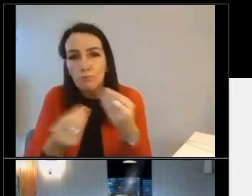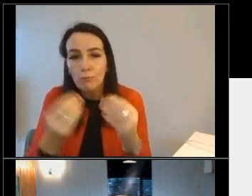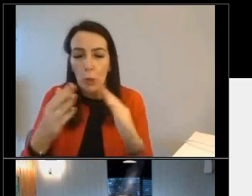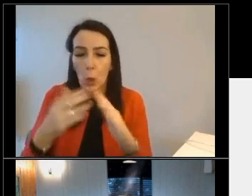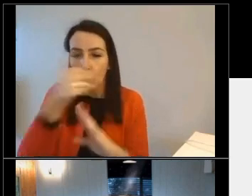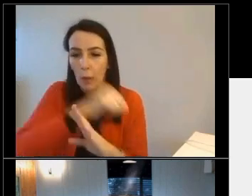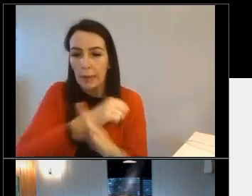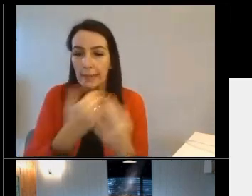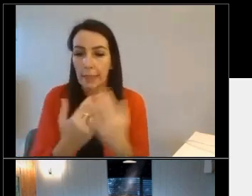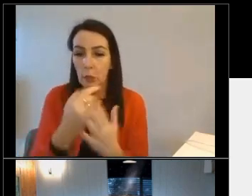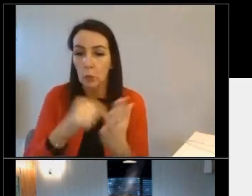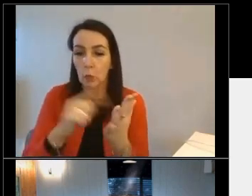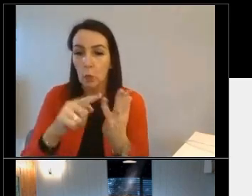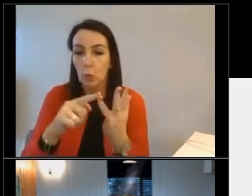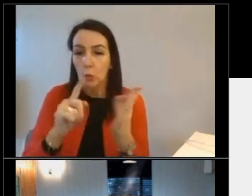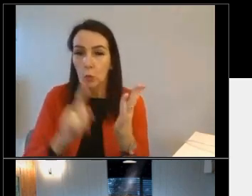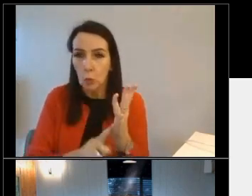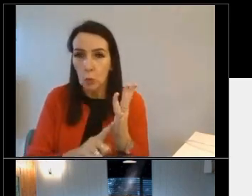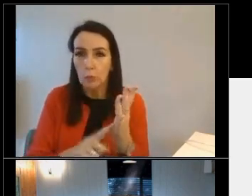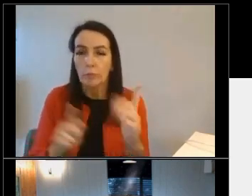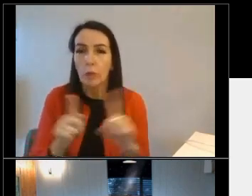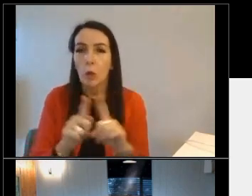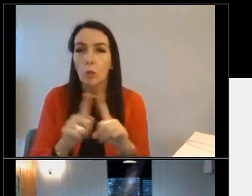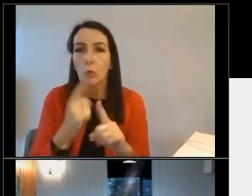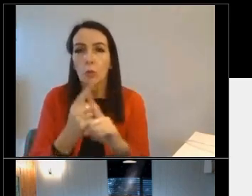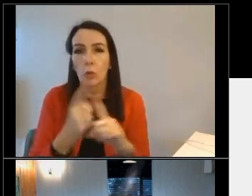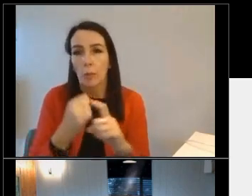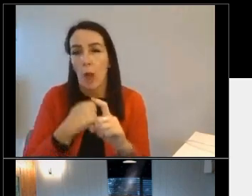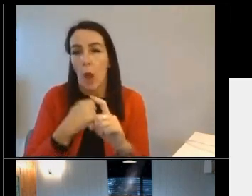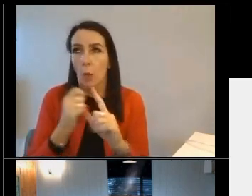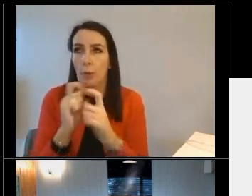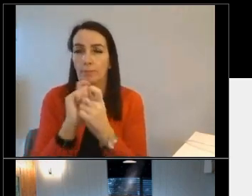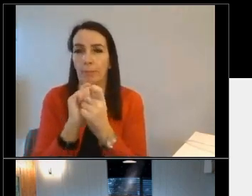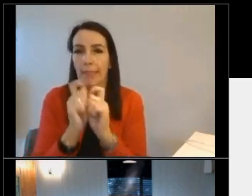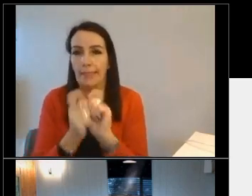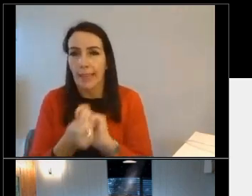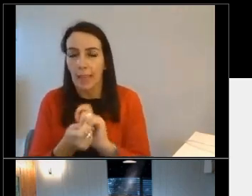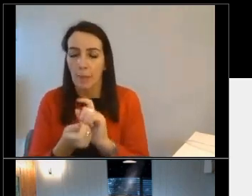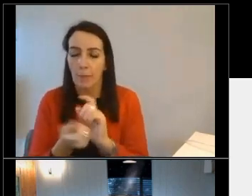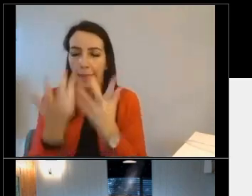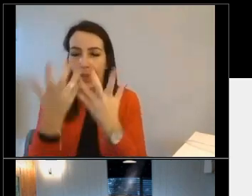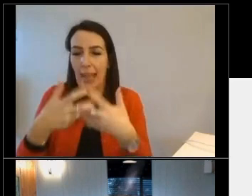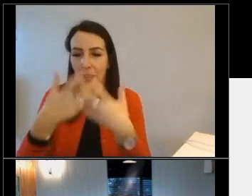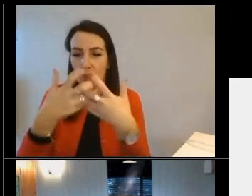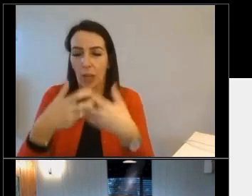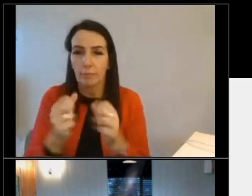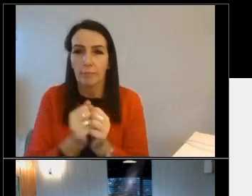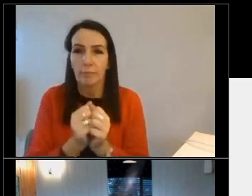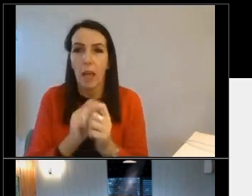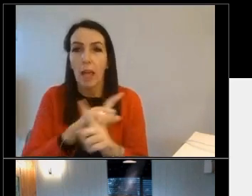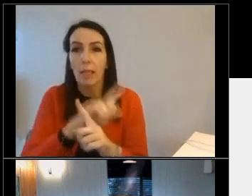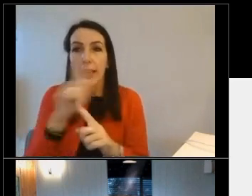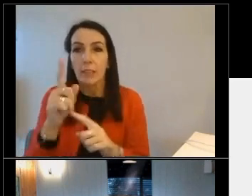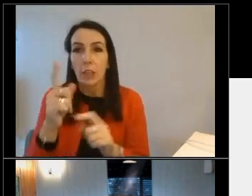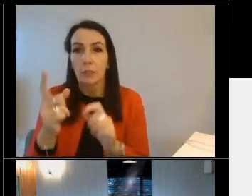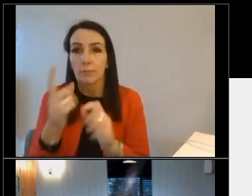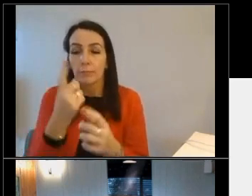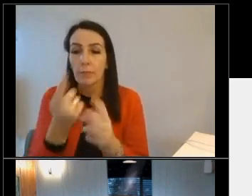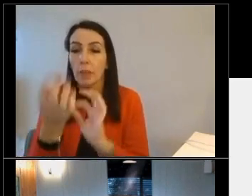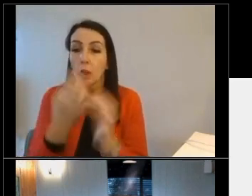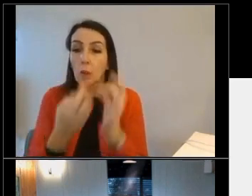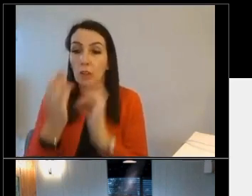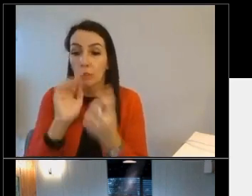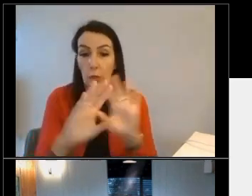insights into our dynamic engine. We'll conclude with a Q&A session where you can ask any questions you have about the tool and its